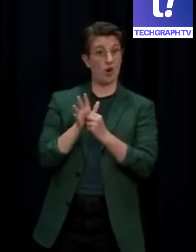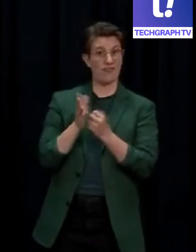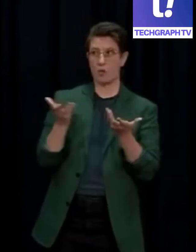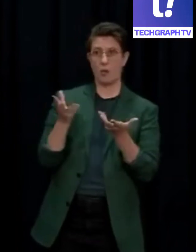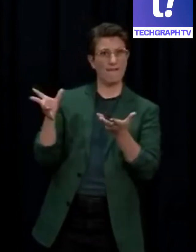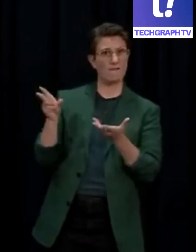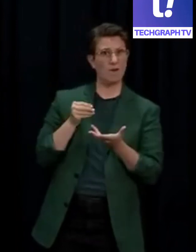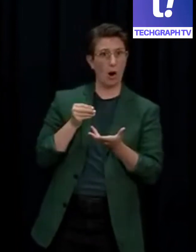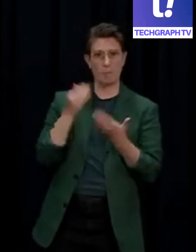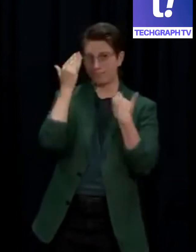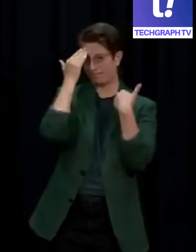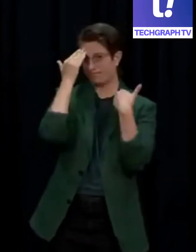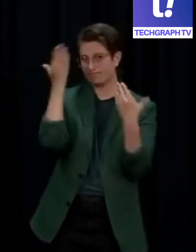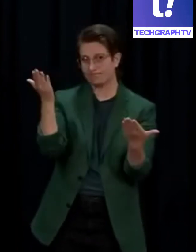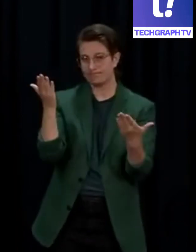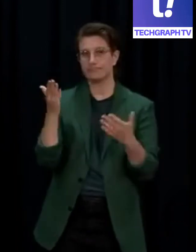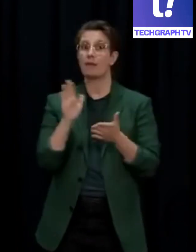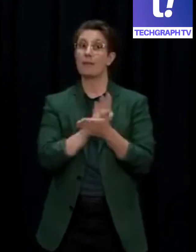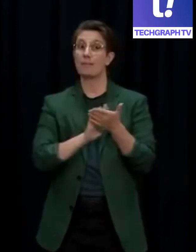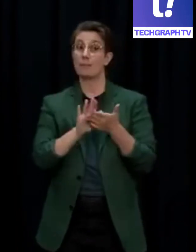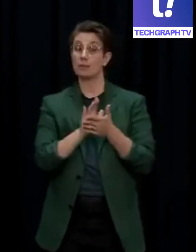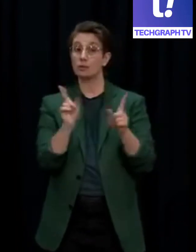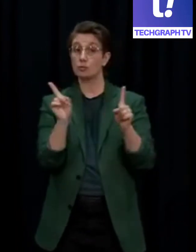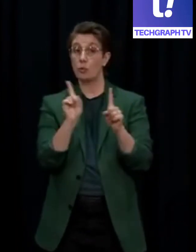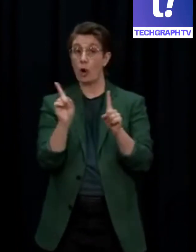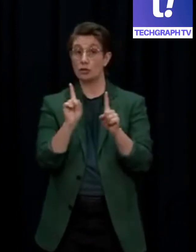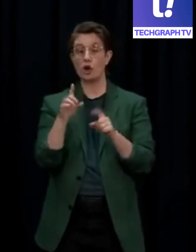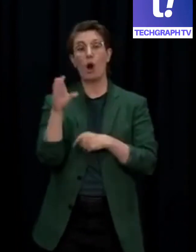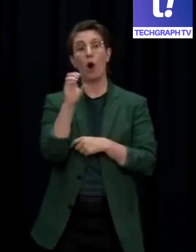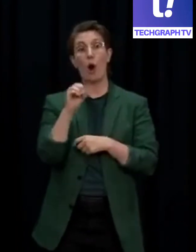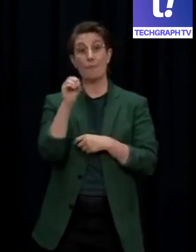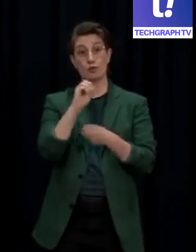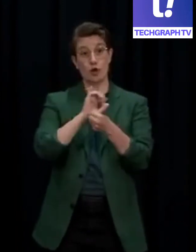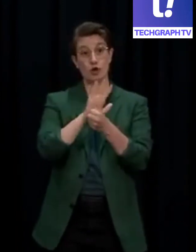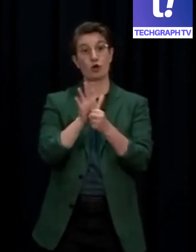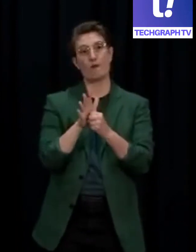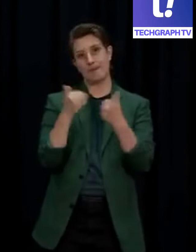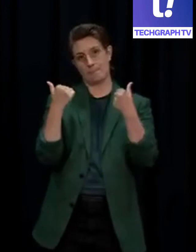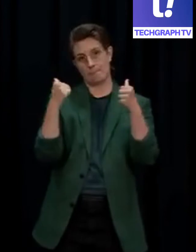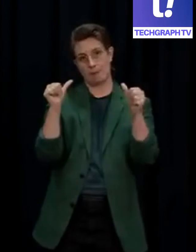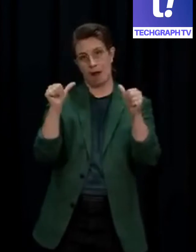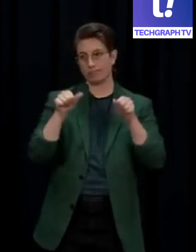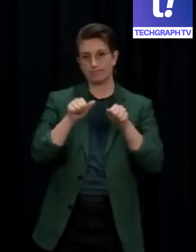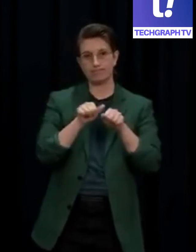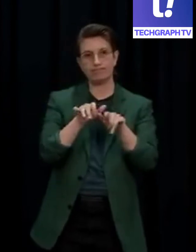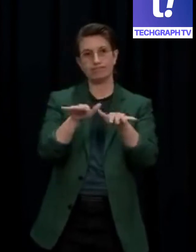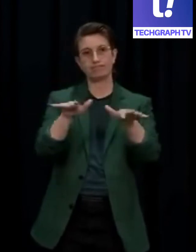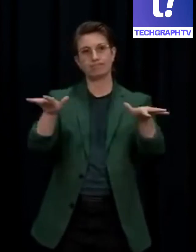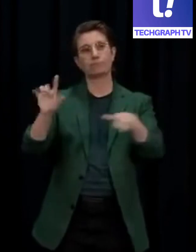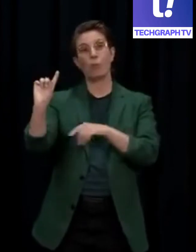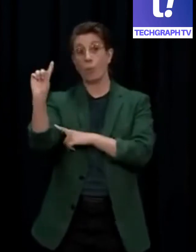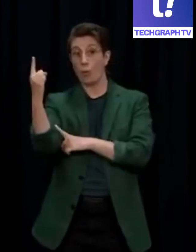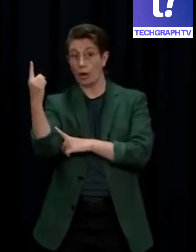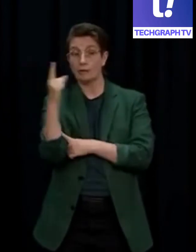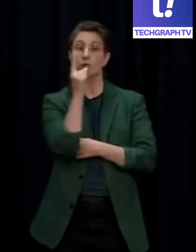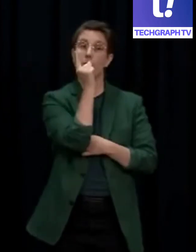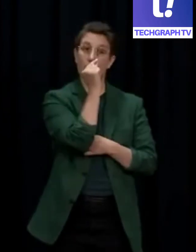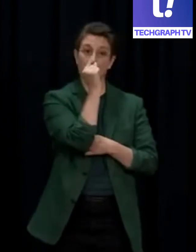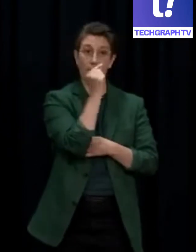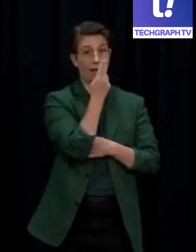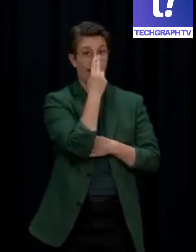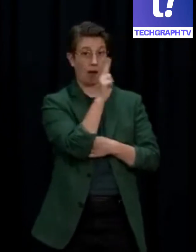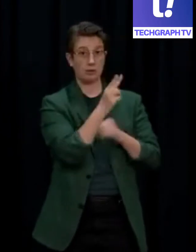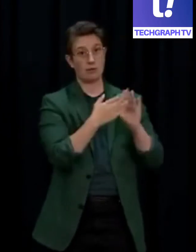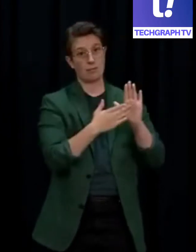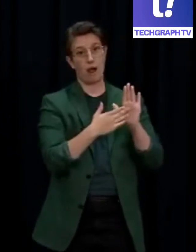That means Omicron is now circulating in Auckland and possibly the Nelson Marlborough region, if not